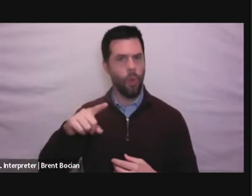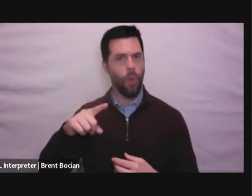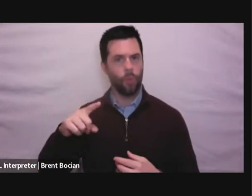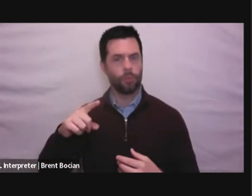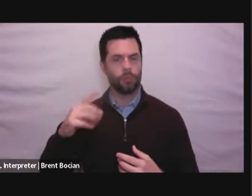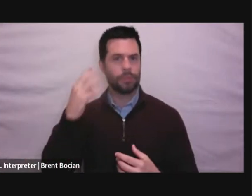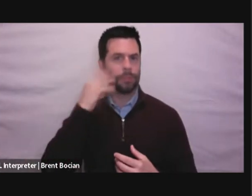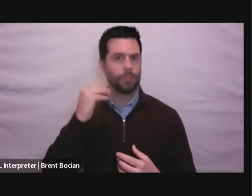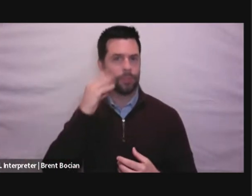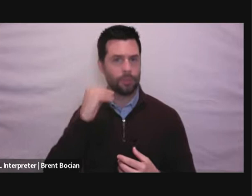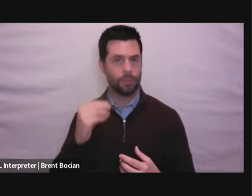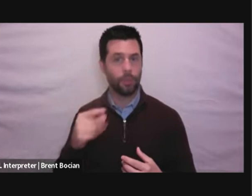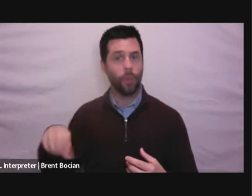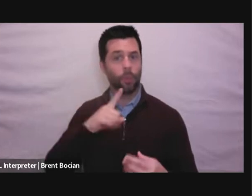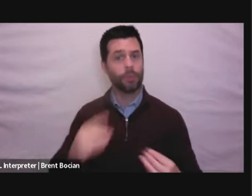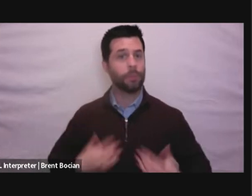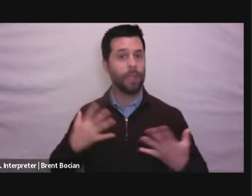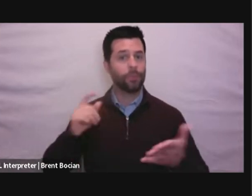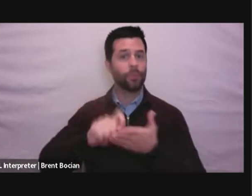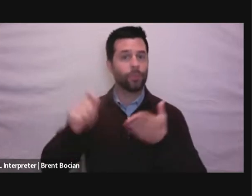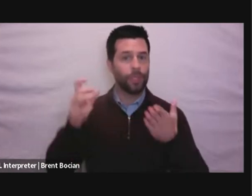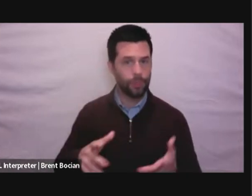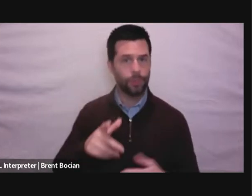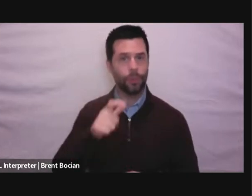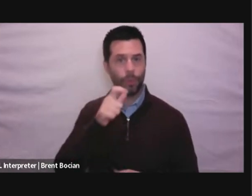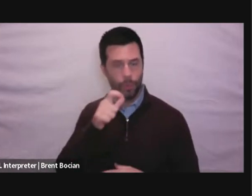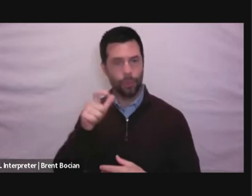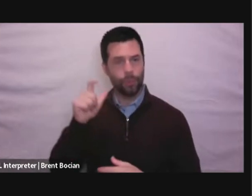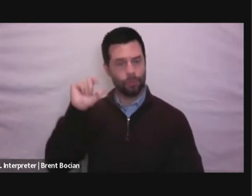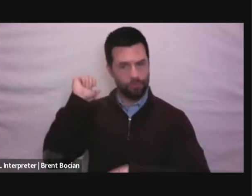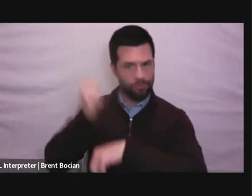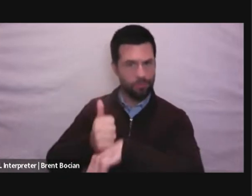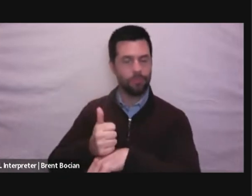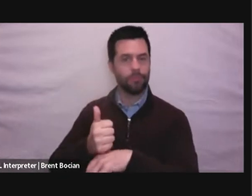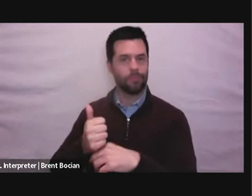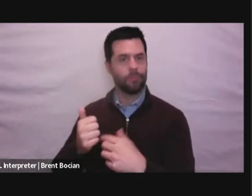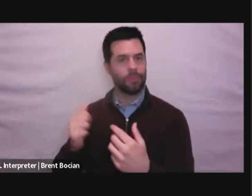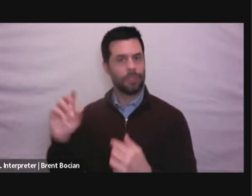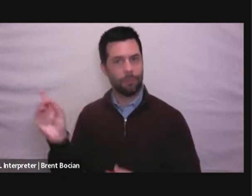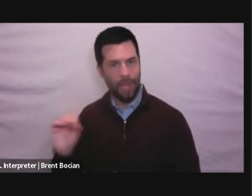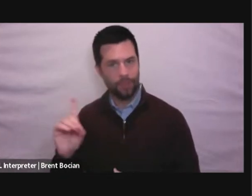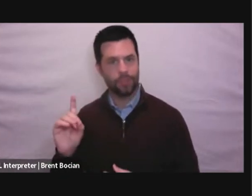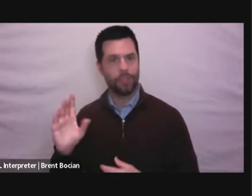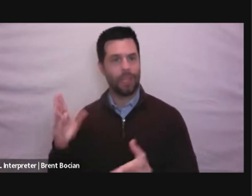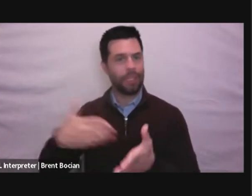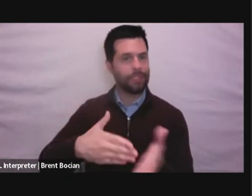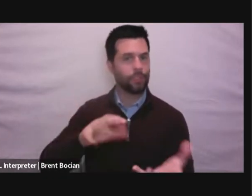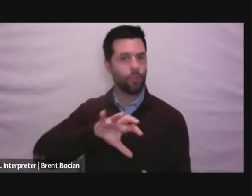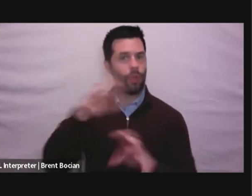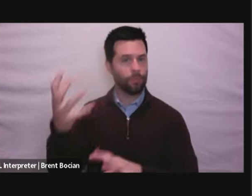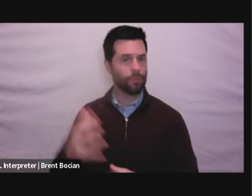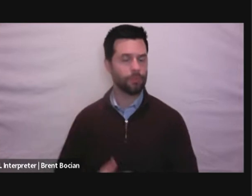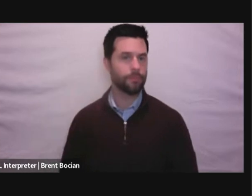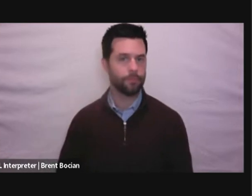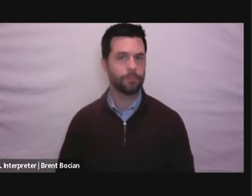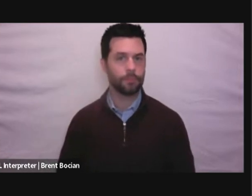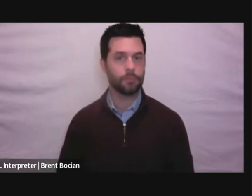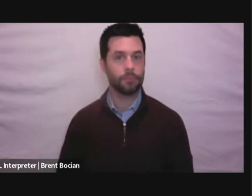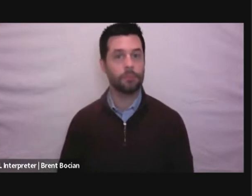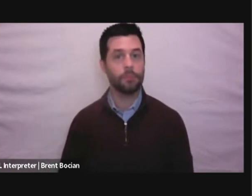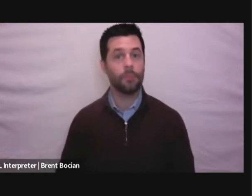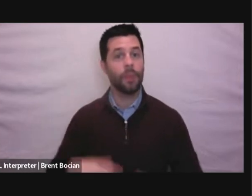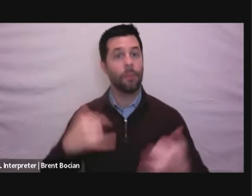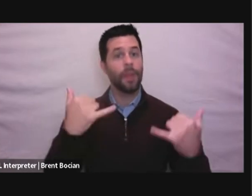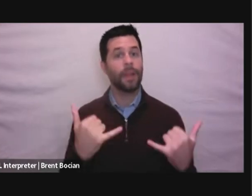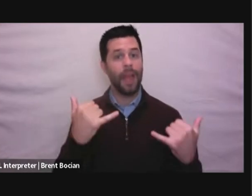who rode waves of popular support for democracy and anti-corruption into office, but who